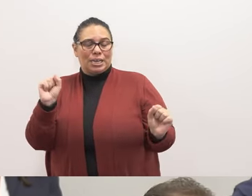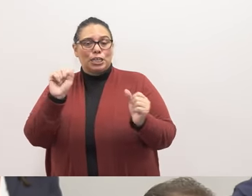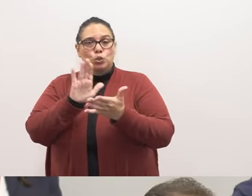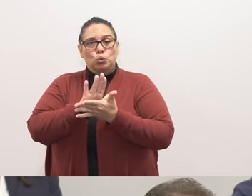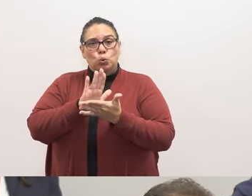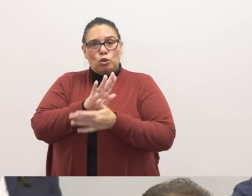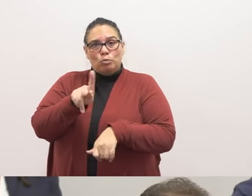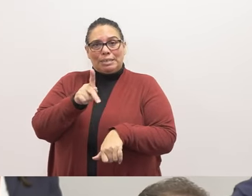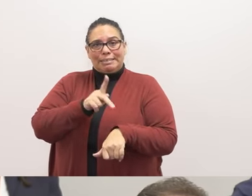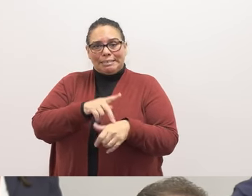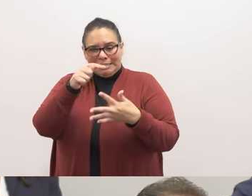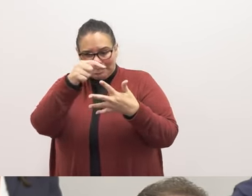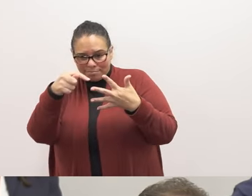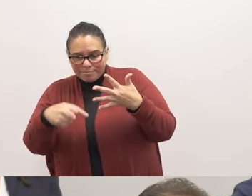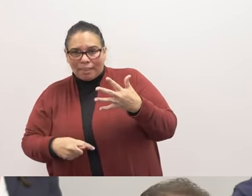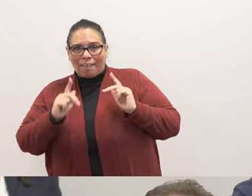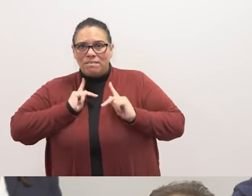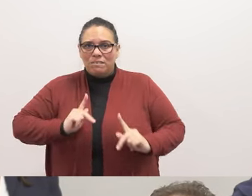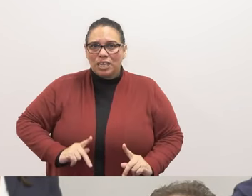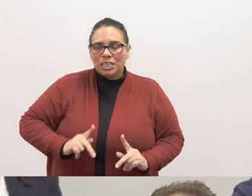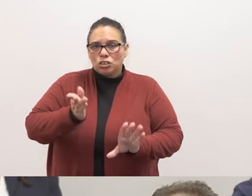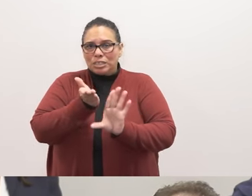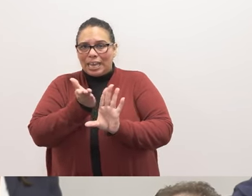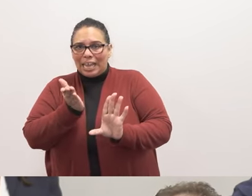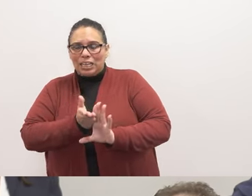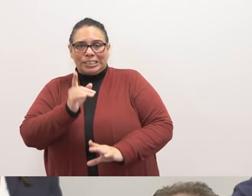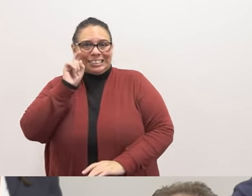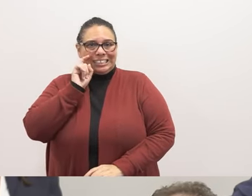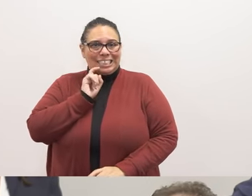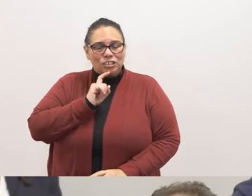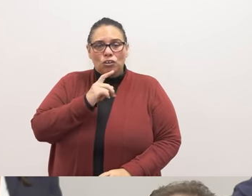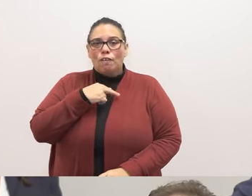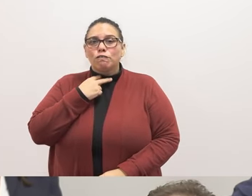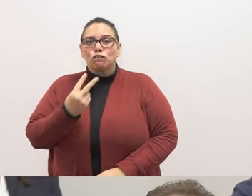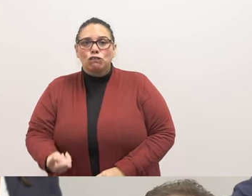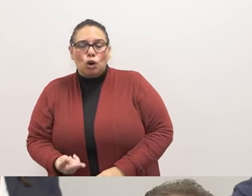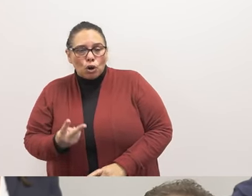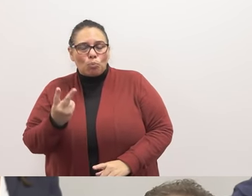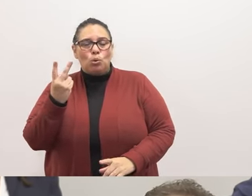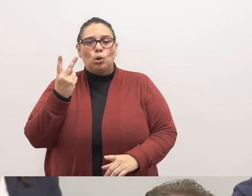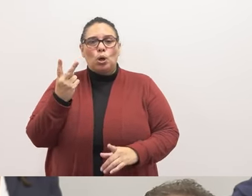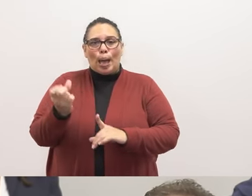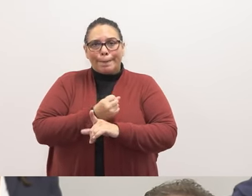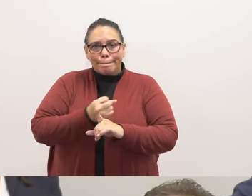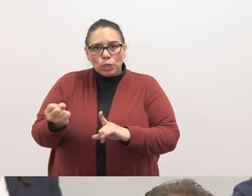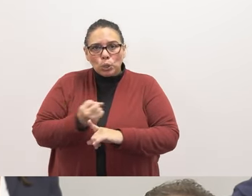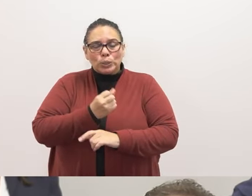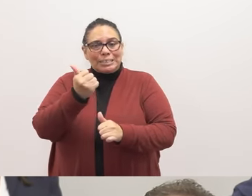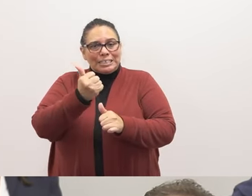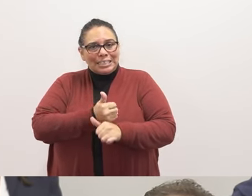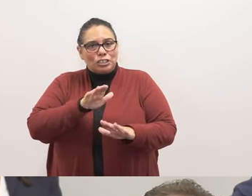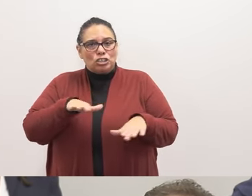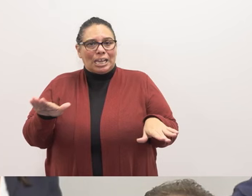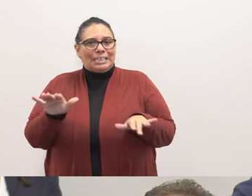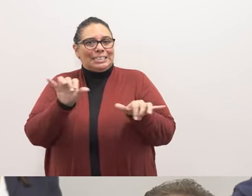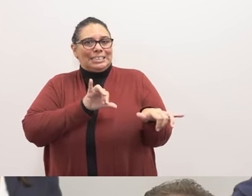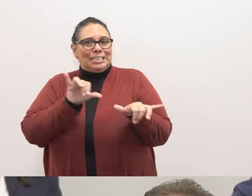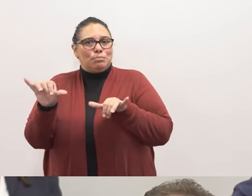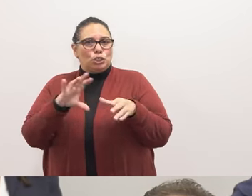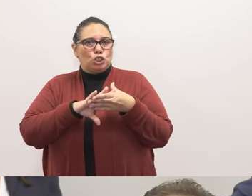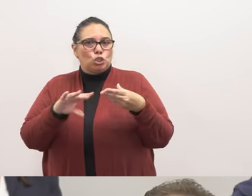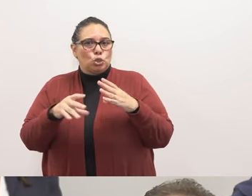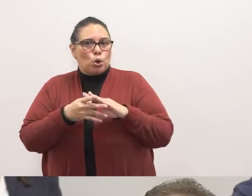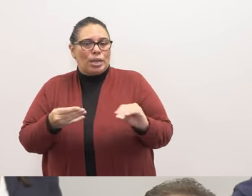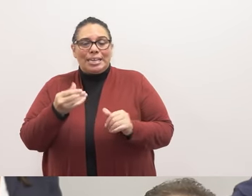detailing the physical, psychological, sexual, and verbal abuse that they encountered. Each child had a similar story, and each